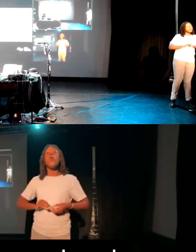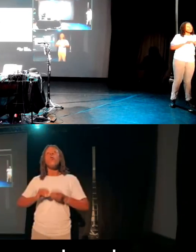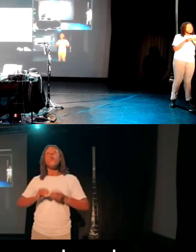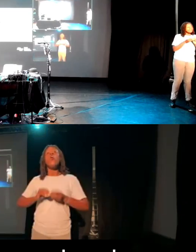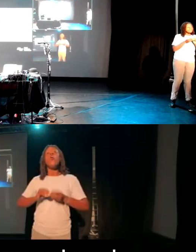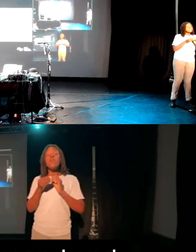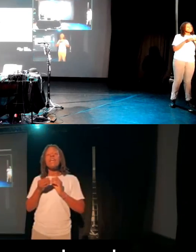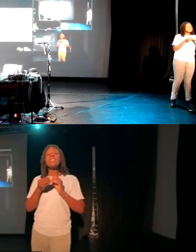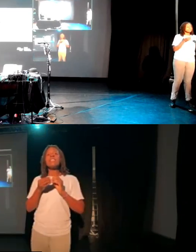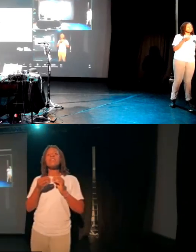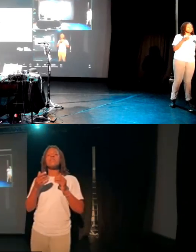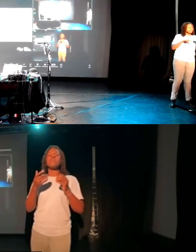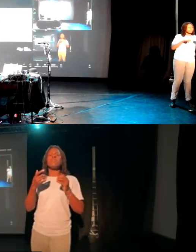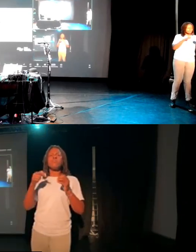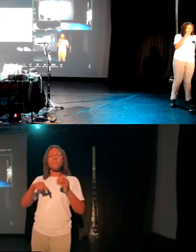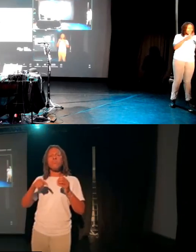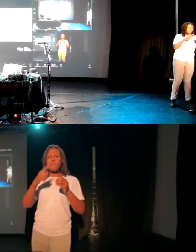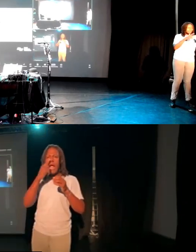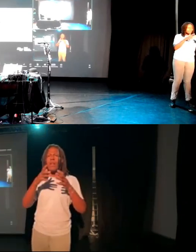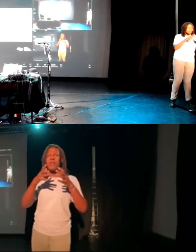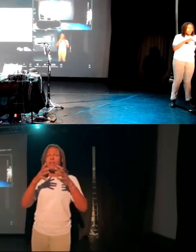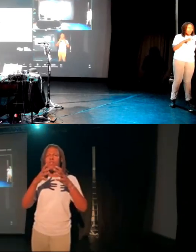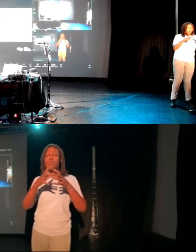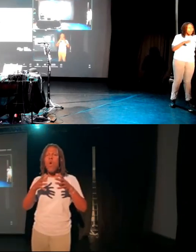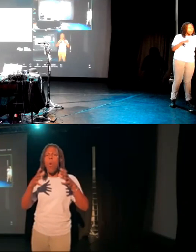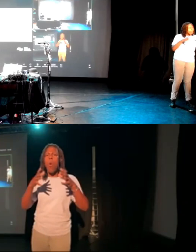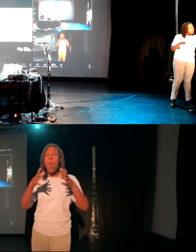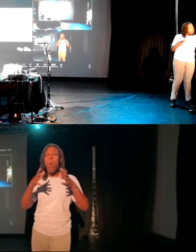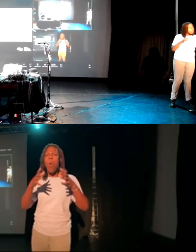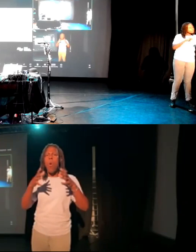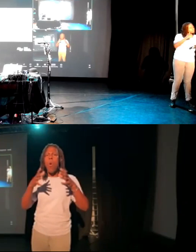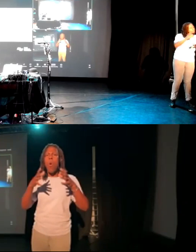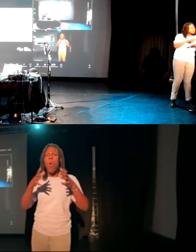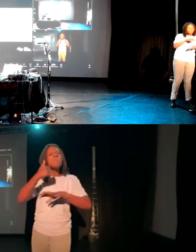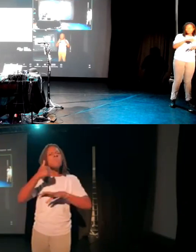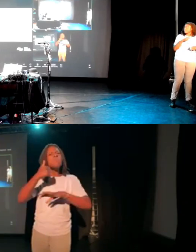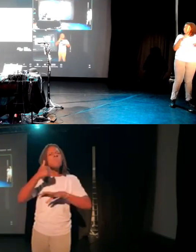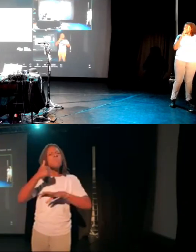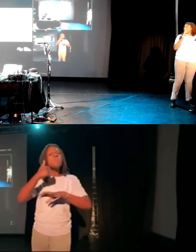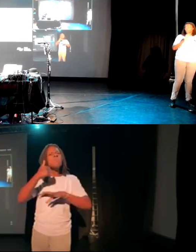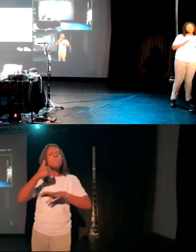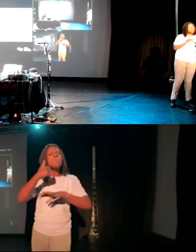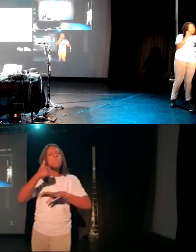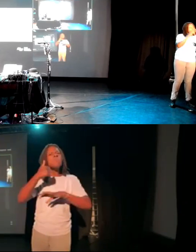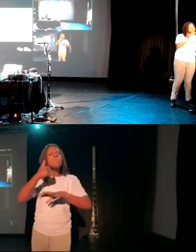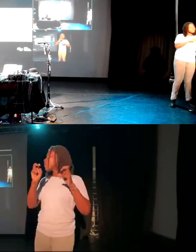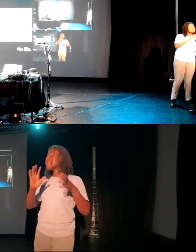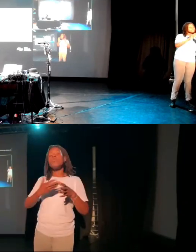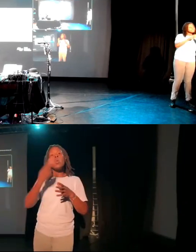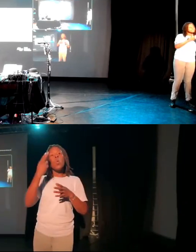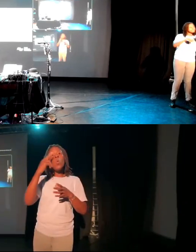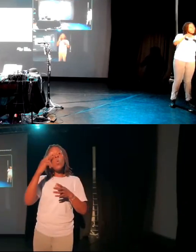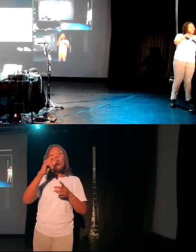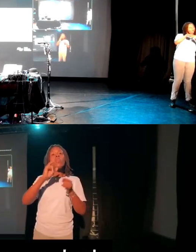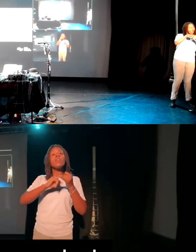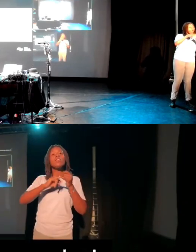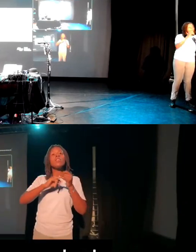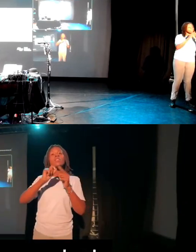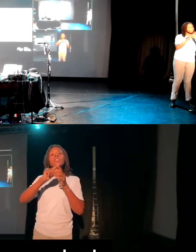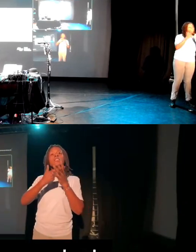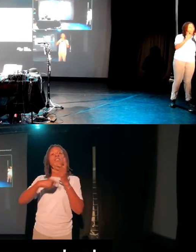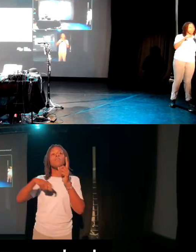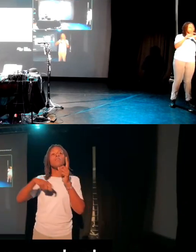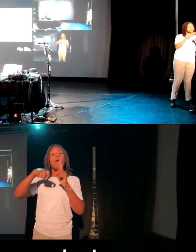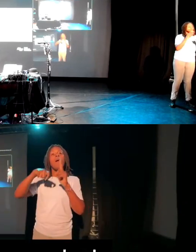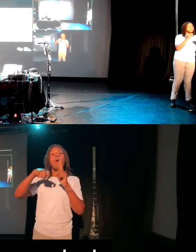we could expand and grow. So the idea came up for this one, which originally I called the Sparkboard. And it was based on the idea of using RFID tags